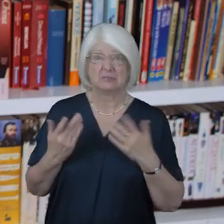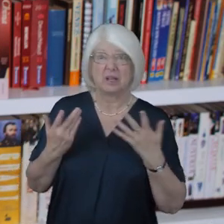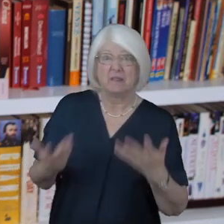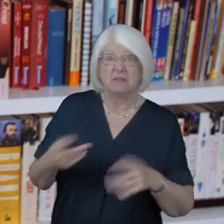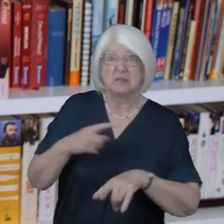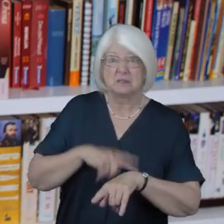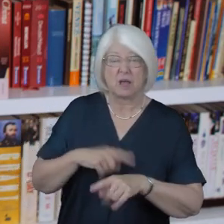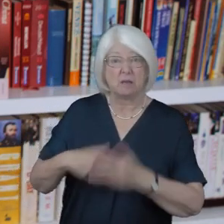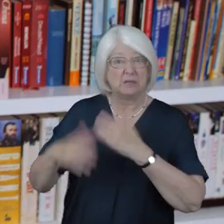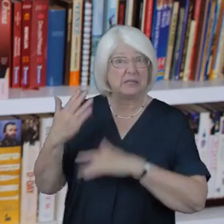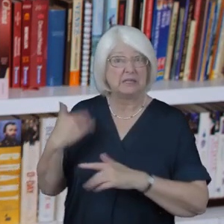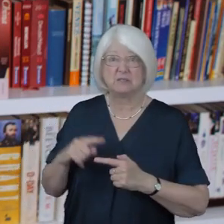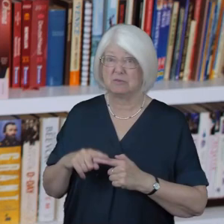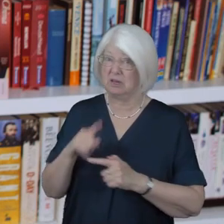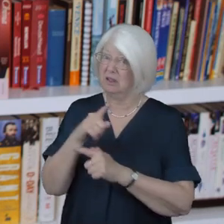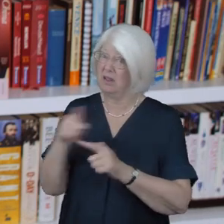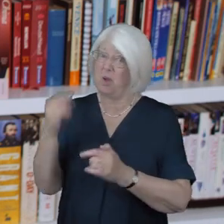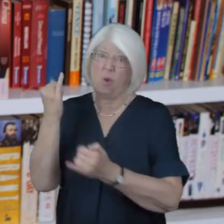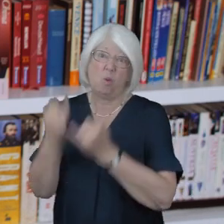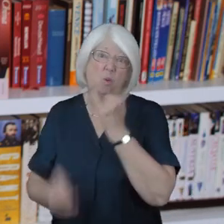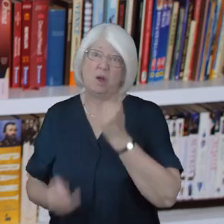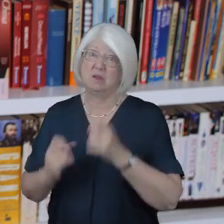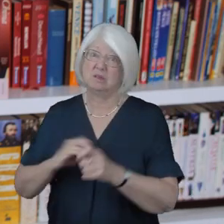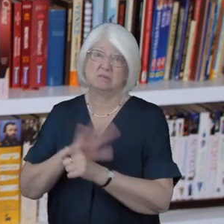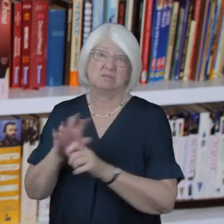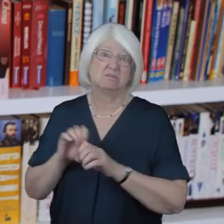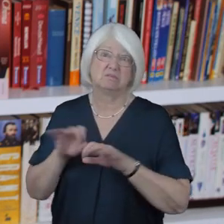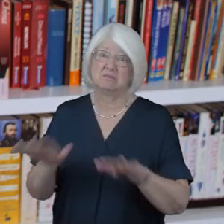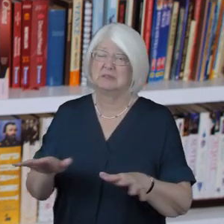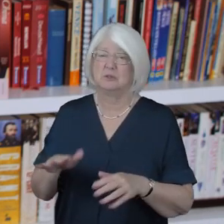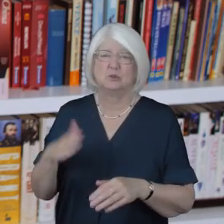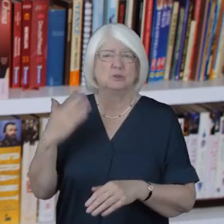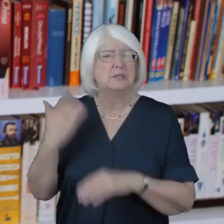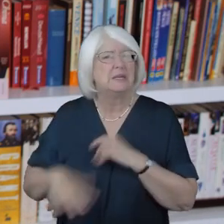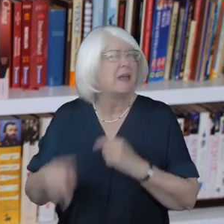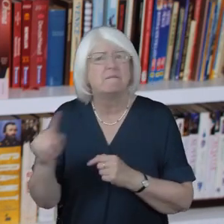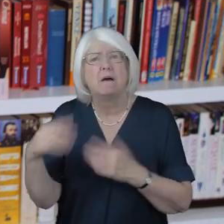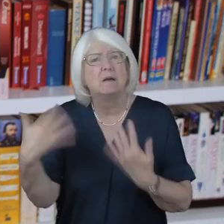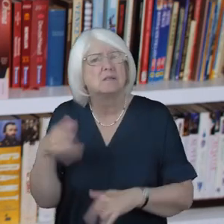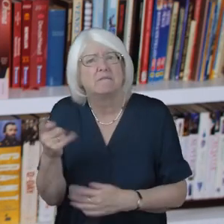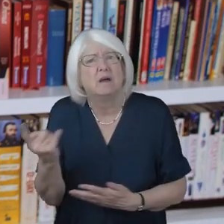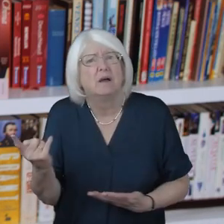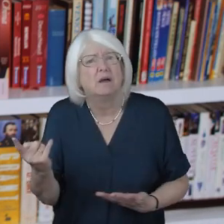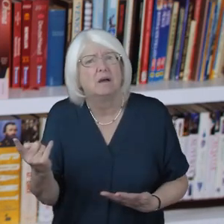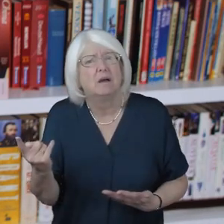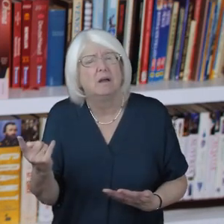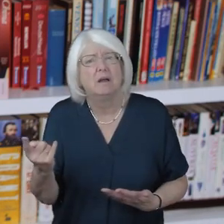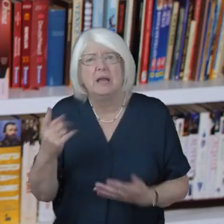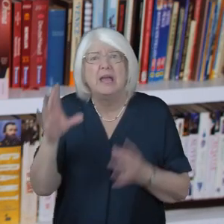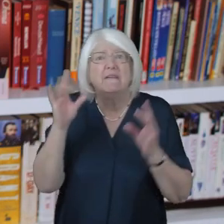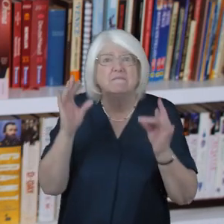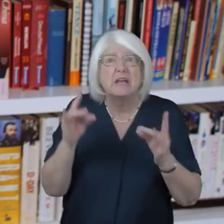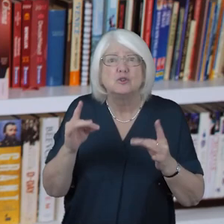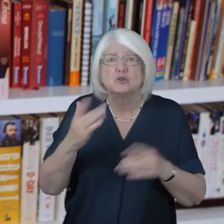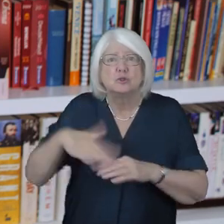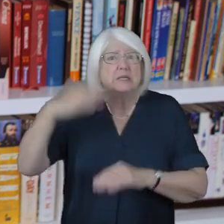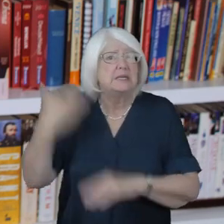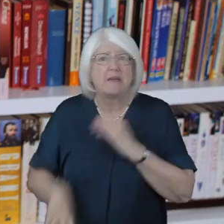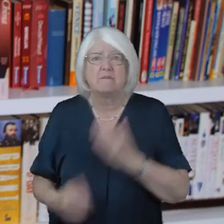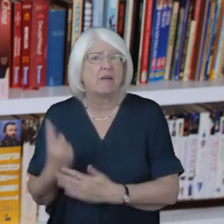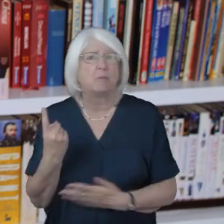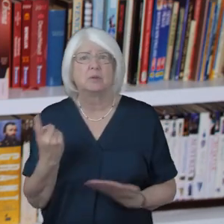some cases ought never to have been brought close to them infection to which they should not have been exposed